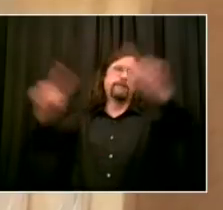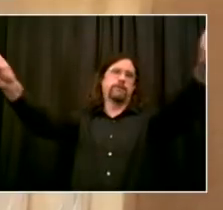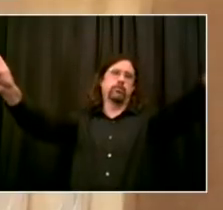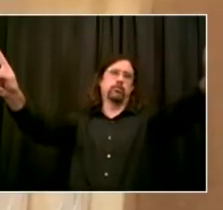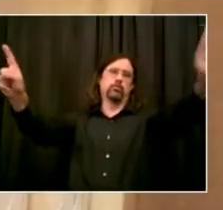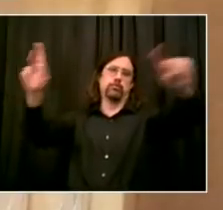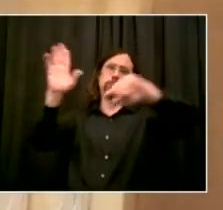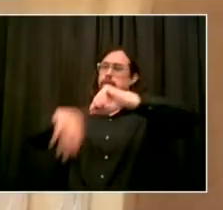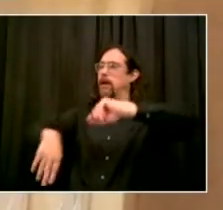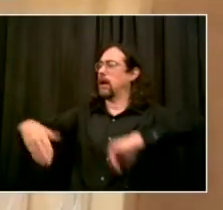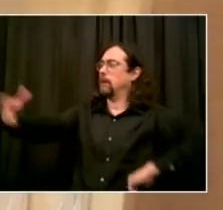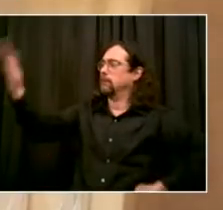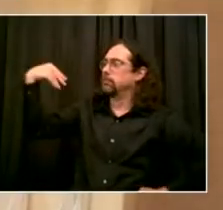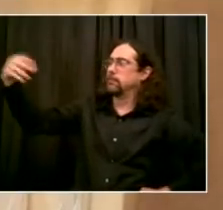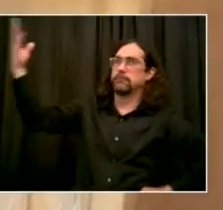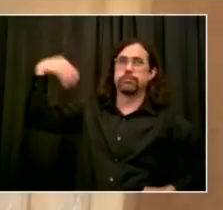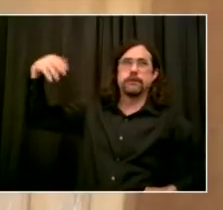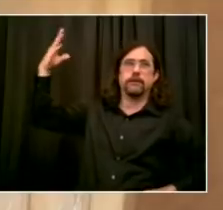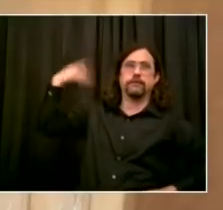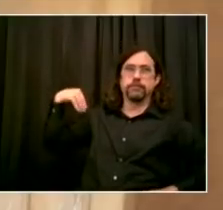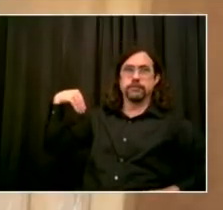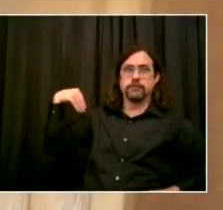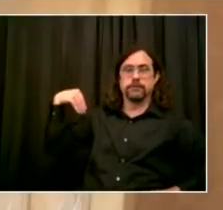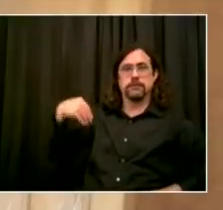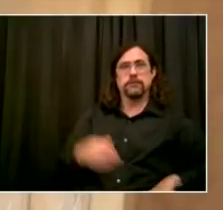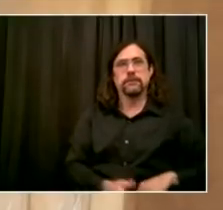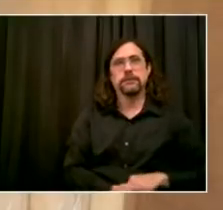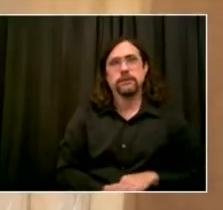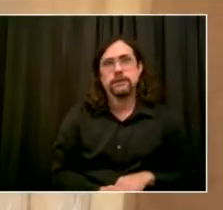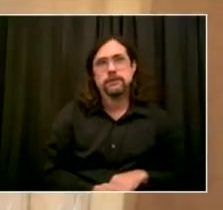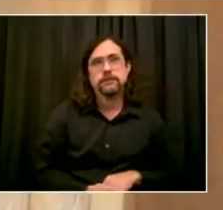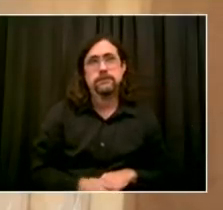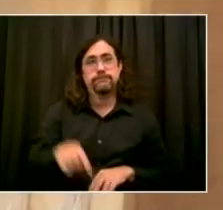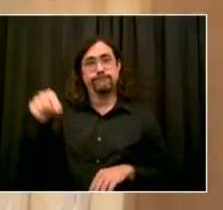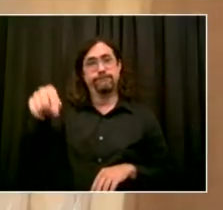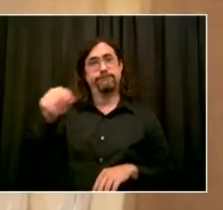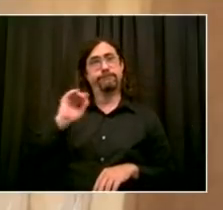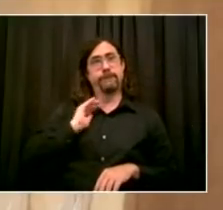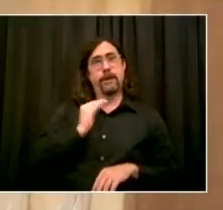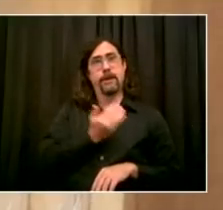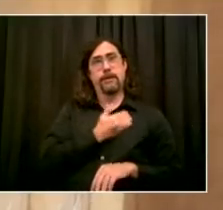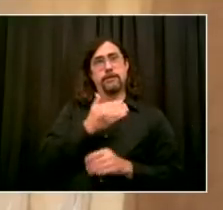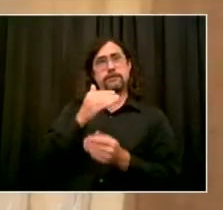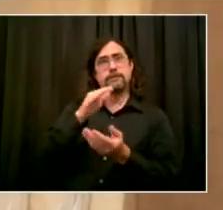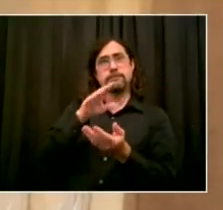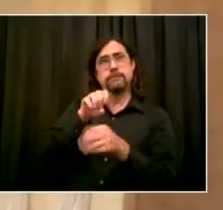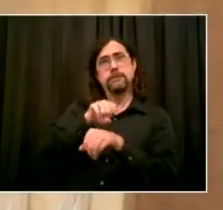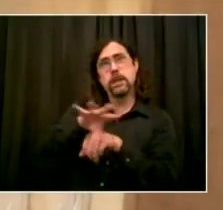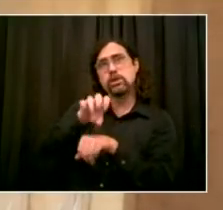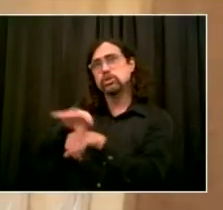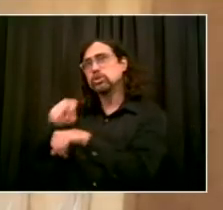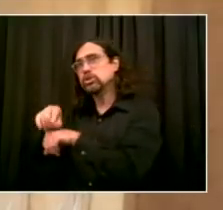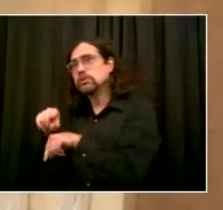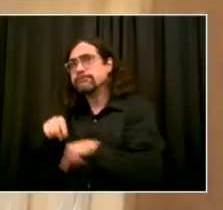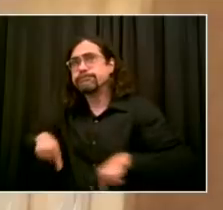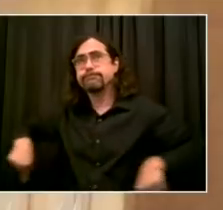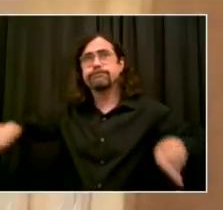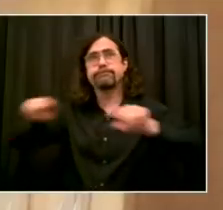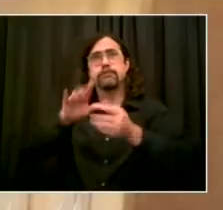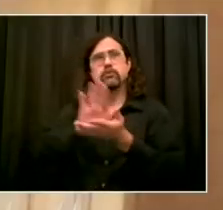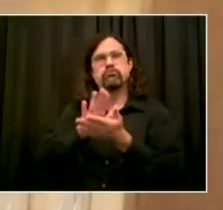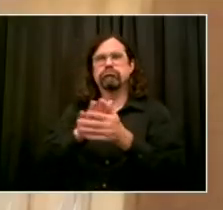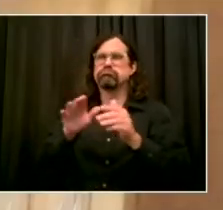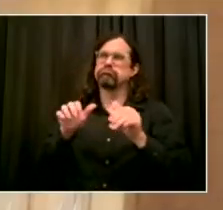connections with our sister agencies and other community-based organizations and support services. It allows us to have a real check